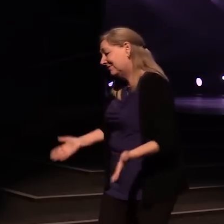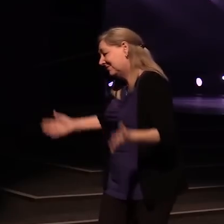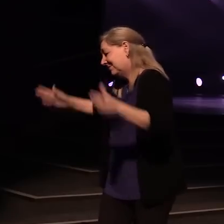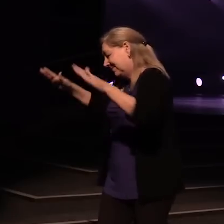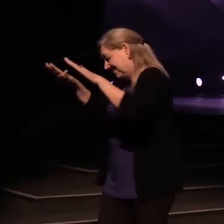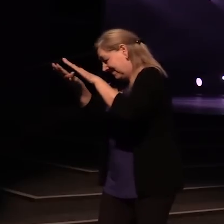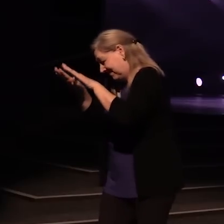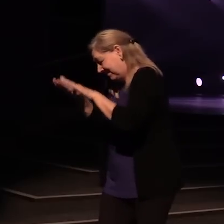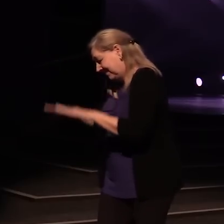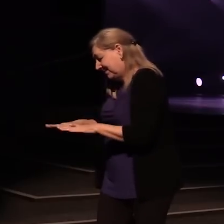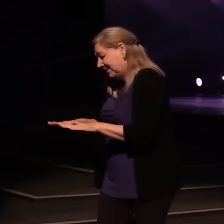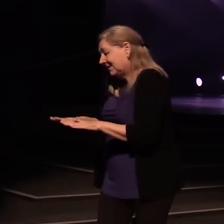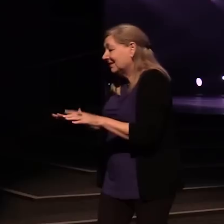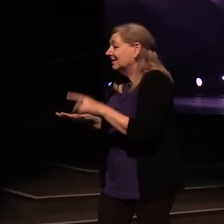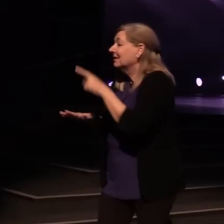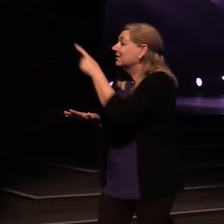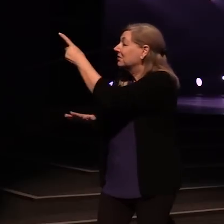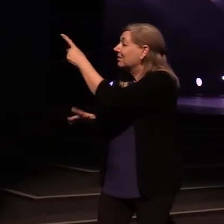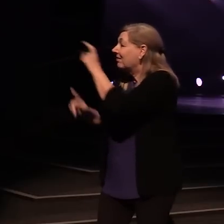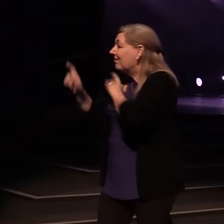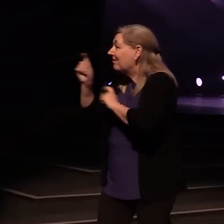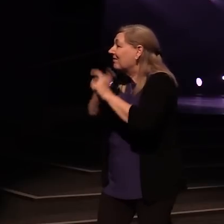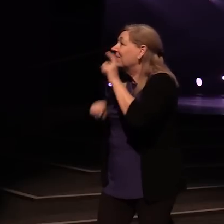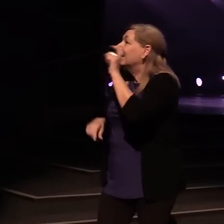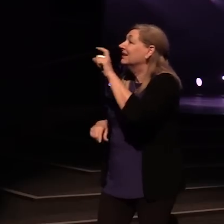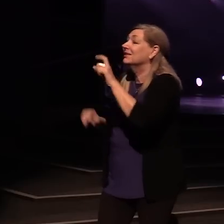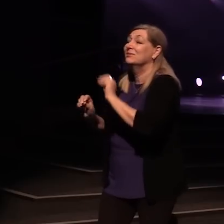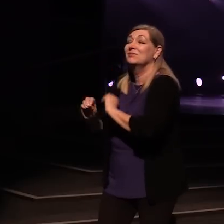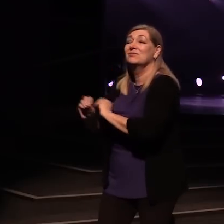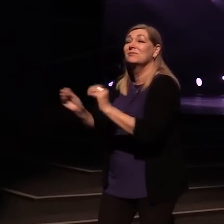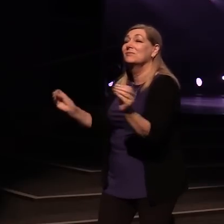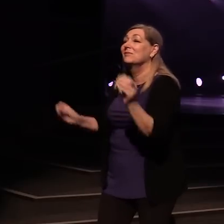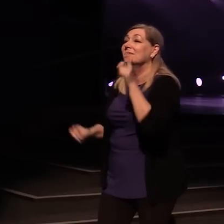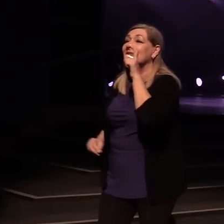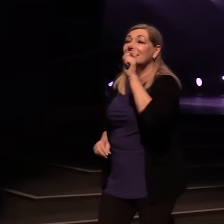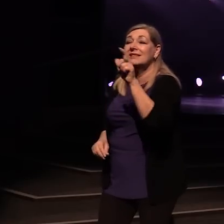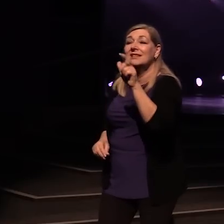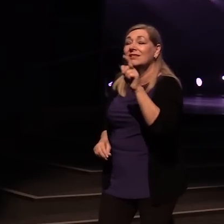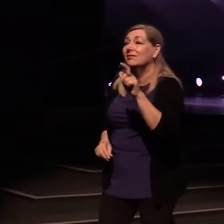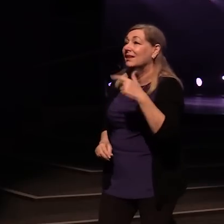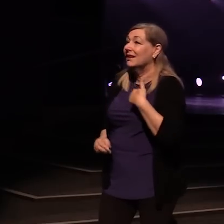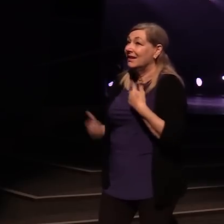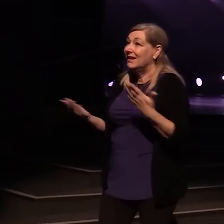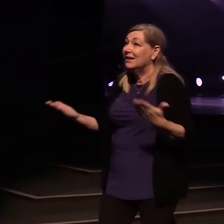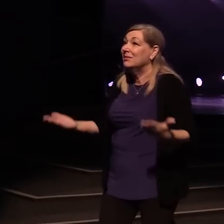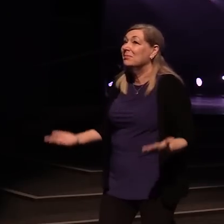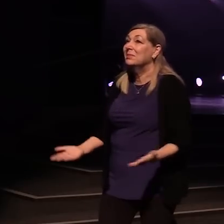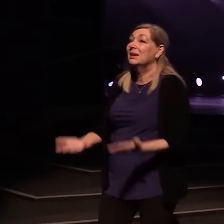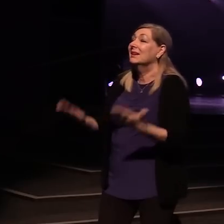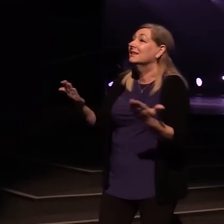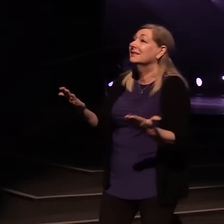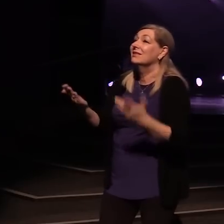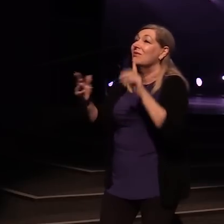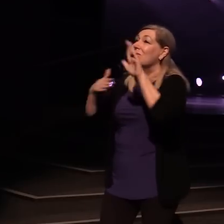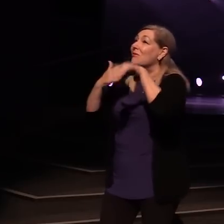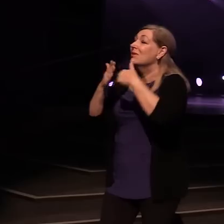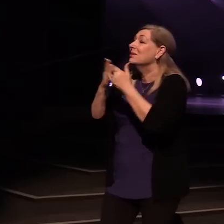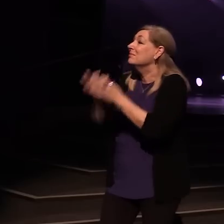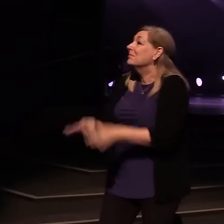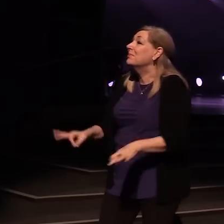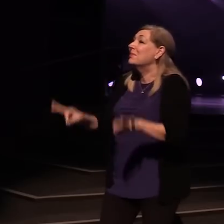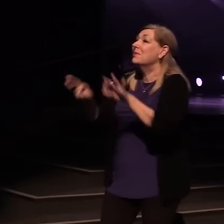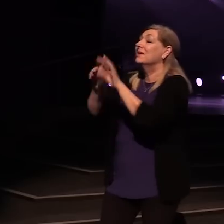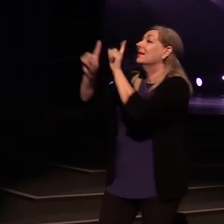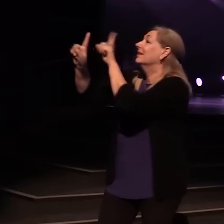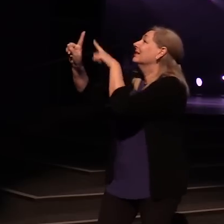don't owe me anything. More than anything